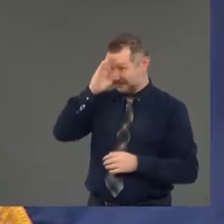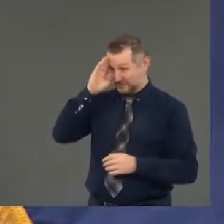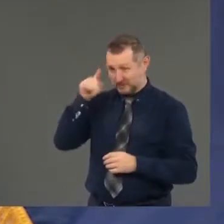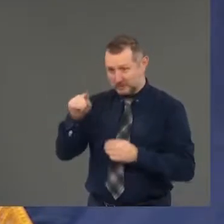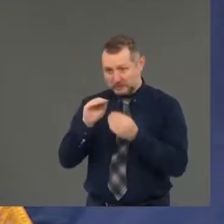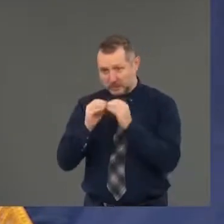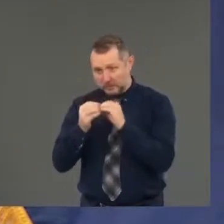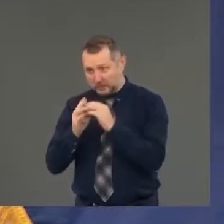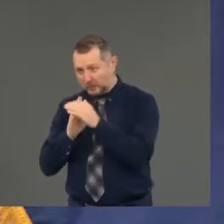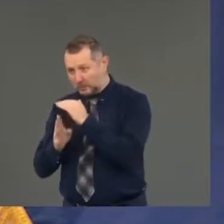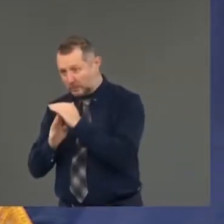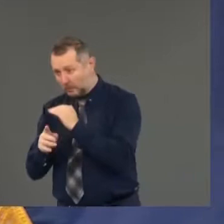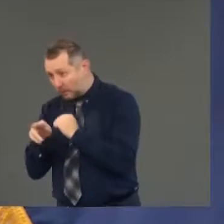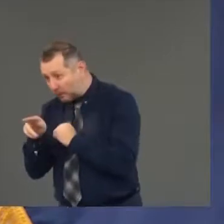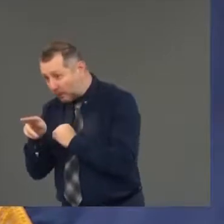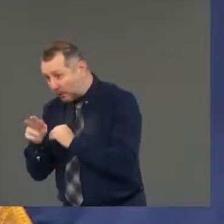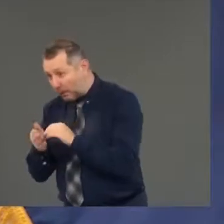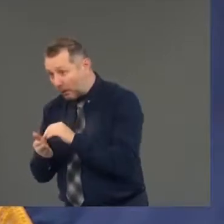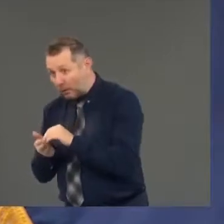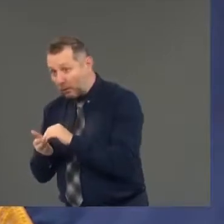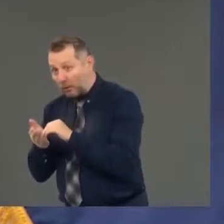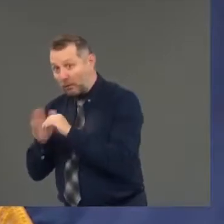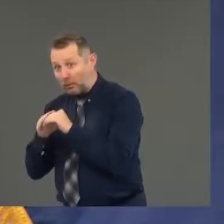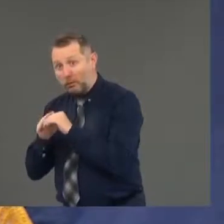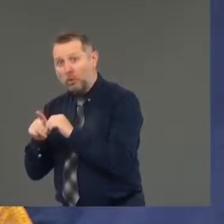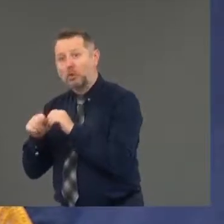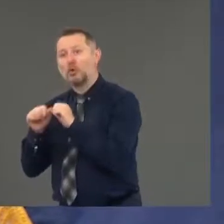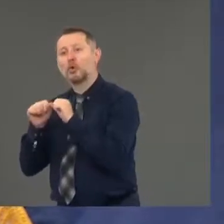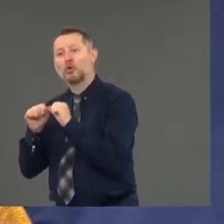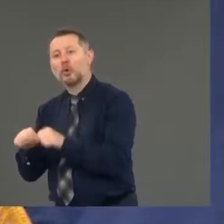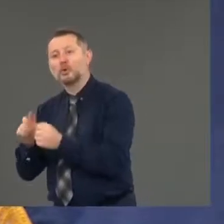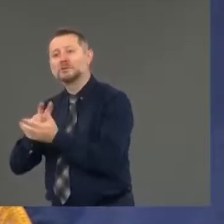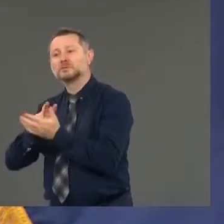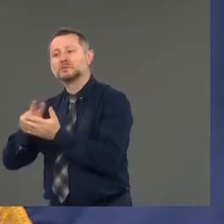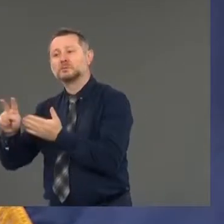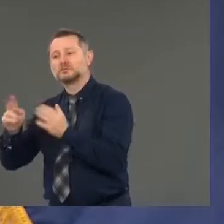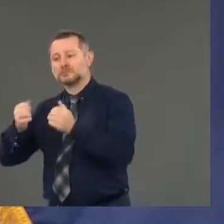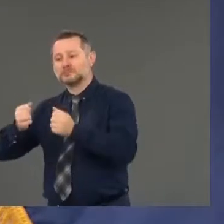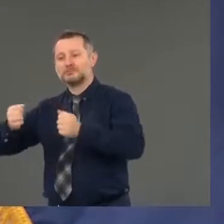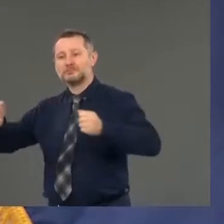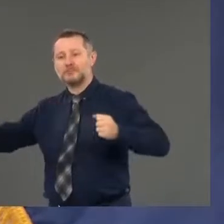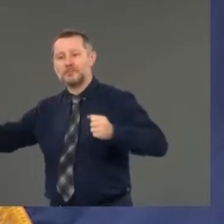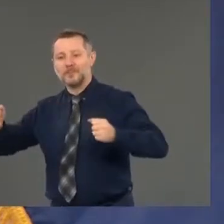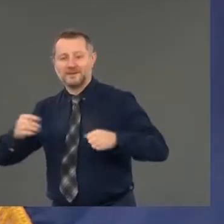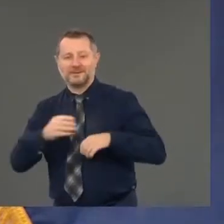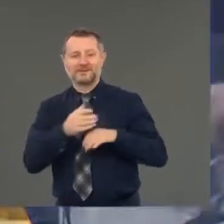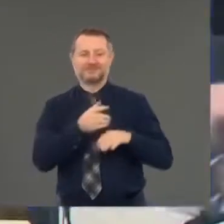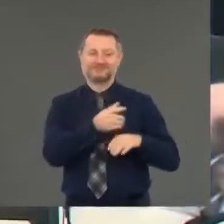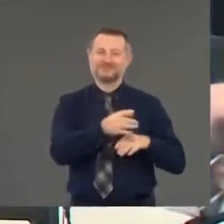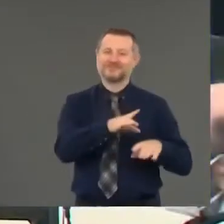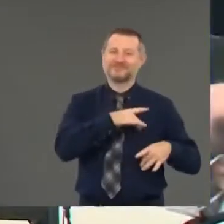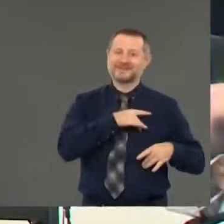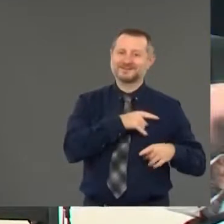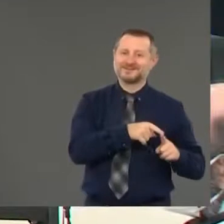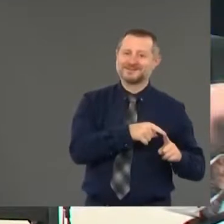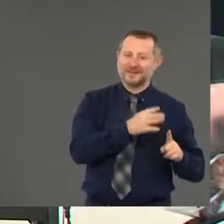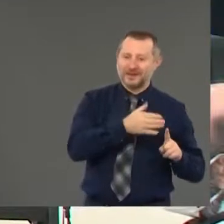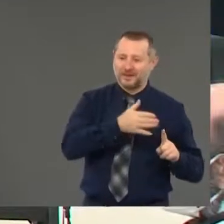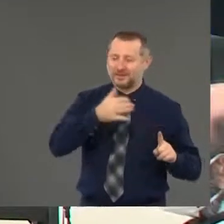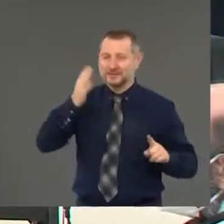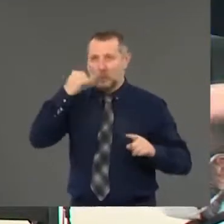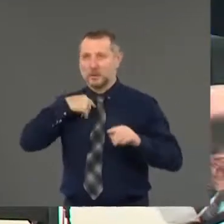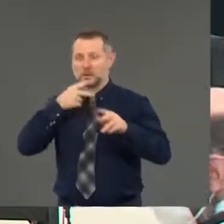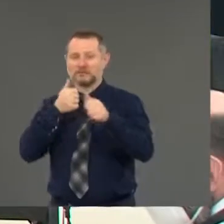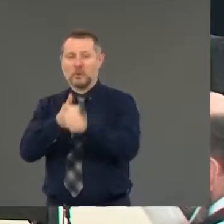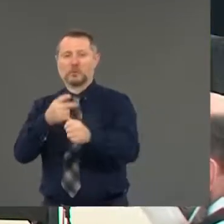that could be two weeks after you got infected. That's where the two weeks came from. One more. Yeah, just regarding Washington, seems